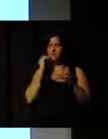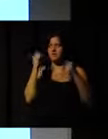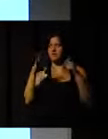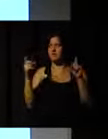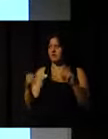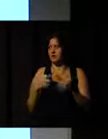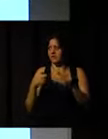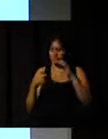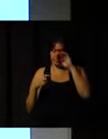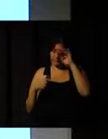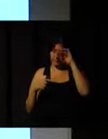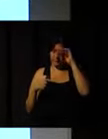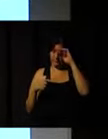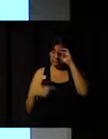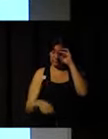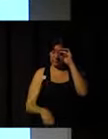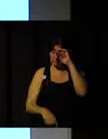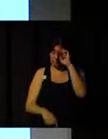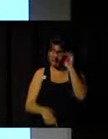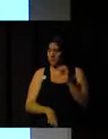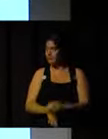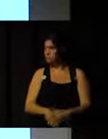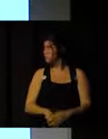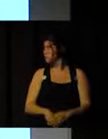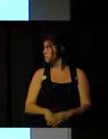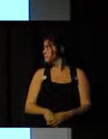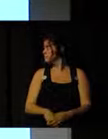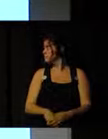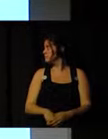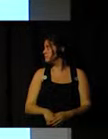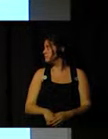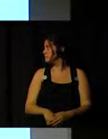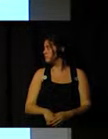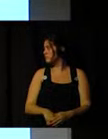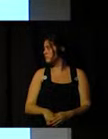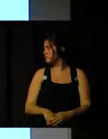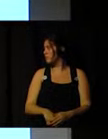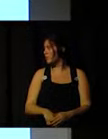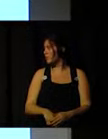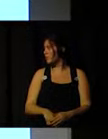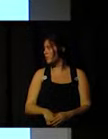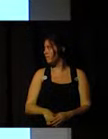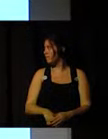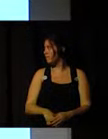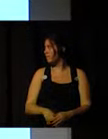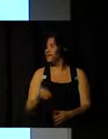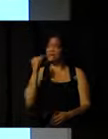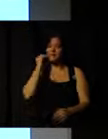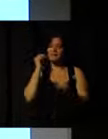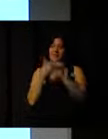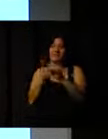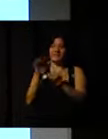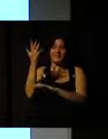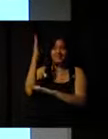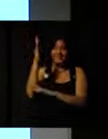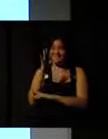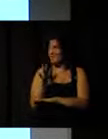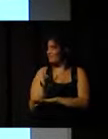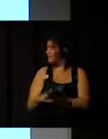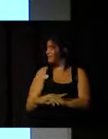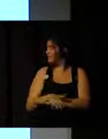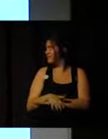We have the two systems. Do we have the pointer here? No. It doesn't matter. We have the two systems. Try to follow me. See my hands.